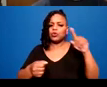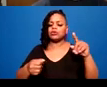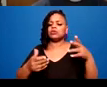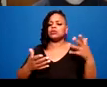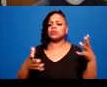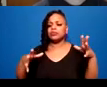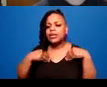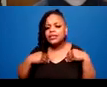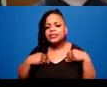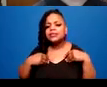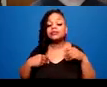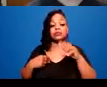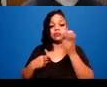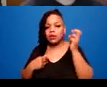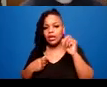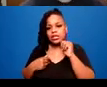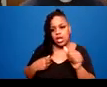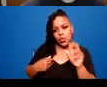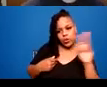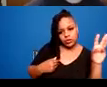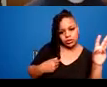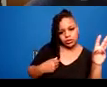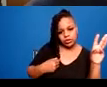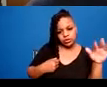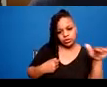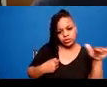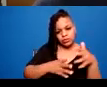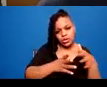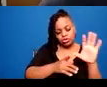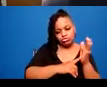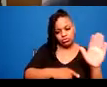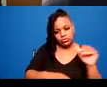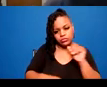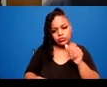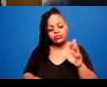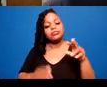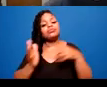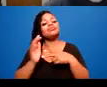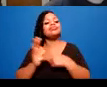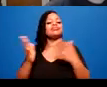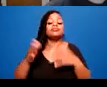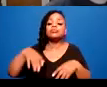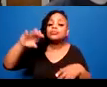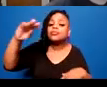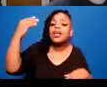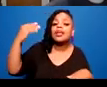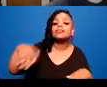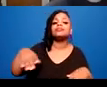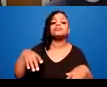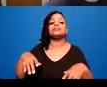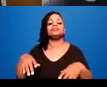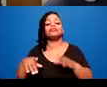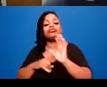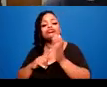non-colonial approaches, Indigenous approaches, and the validation